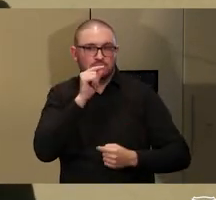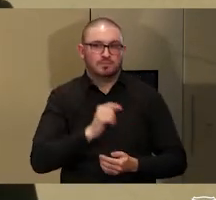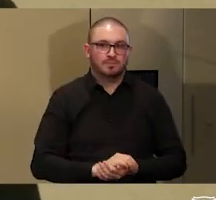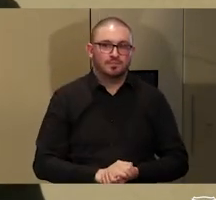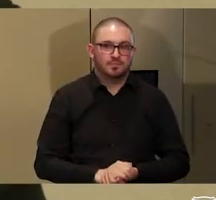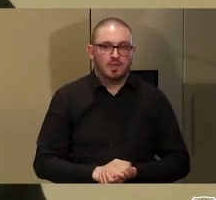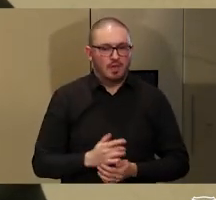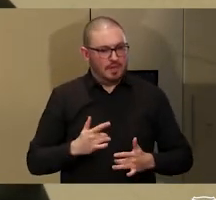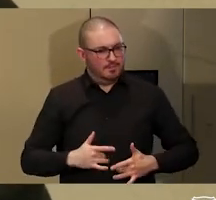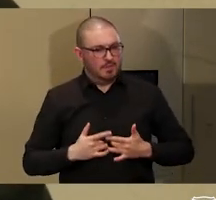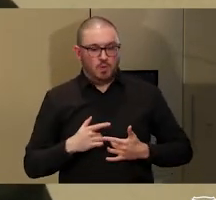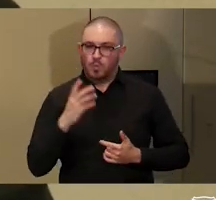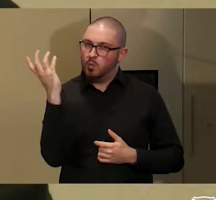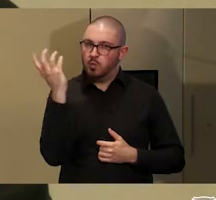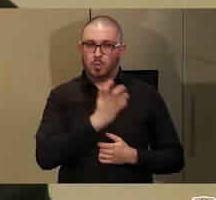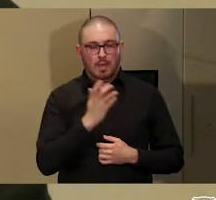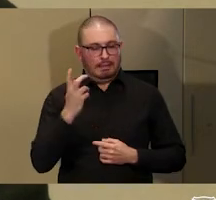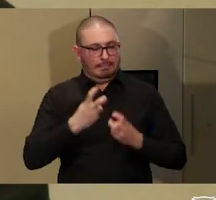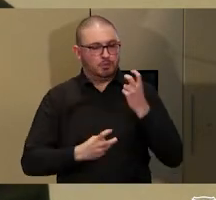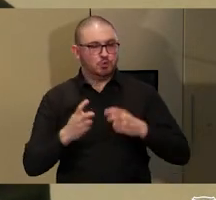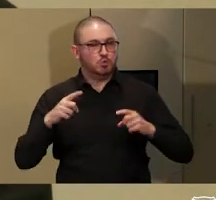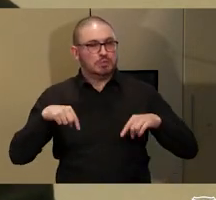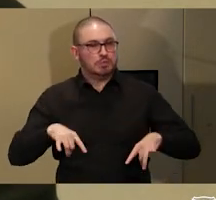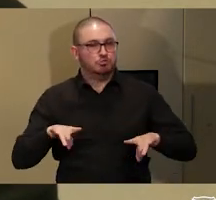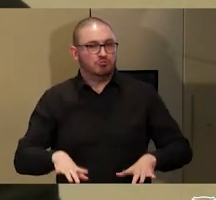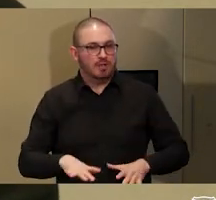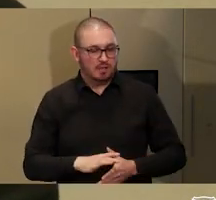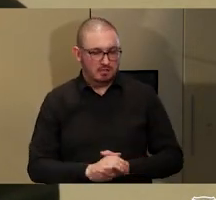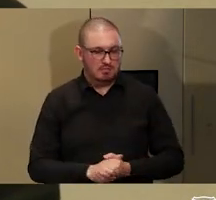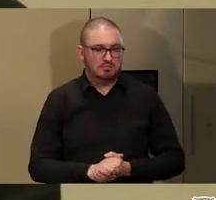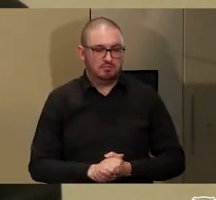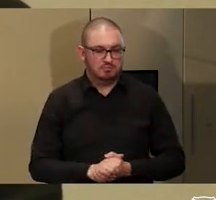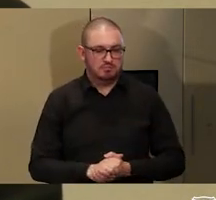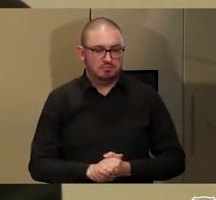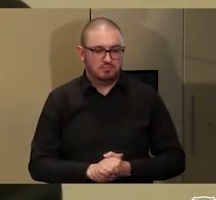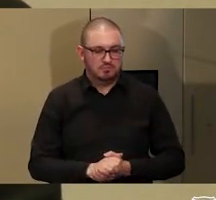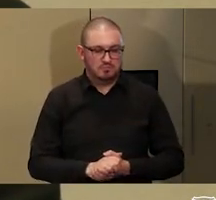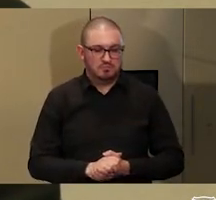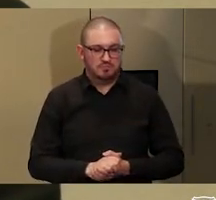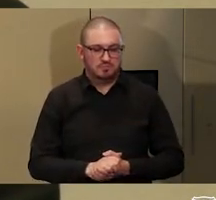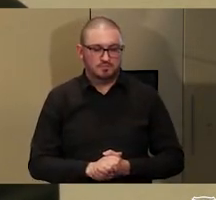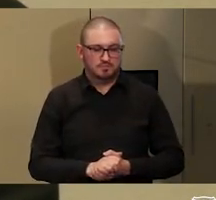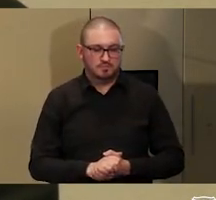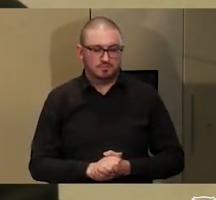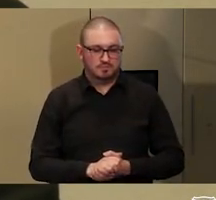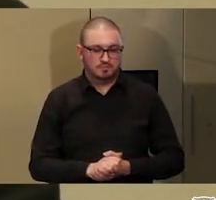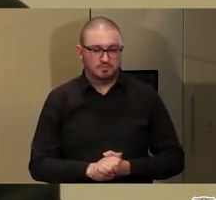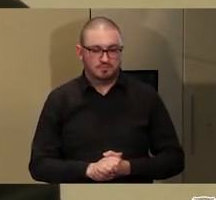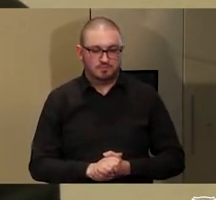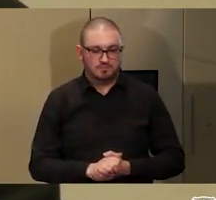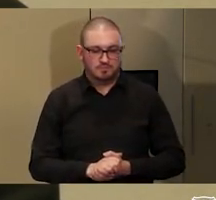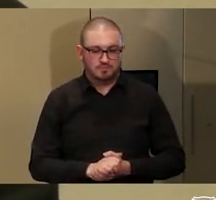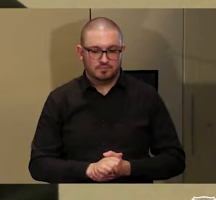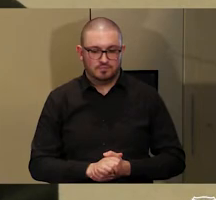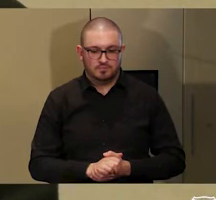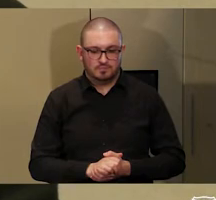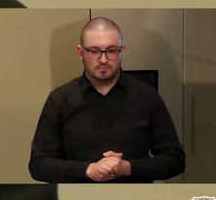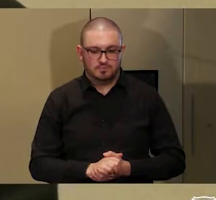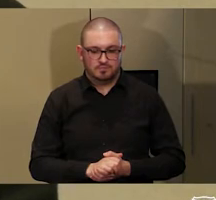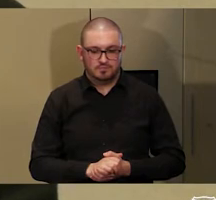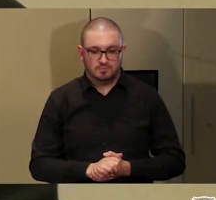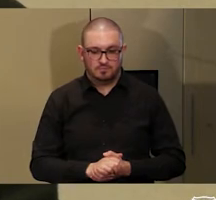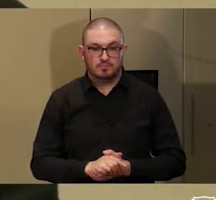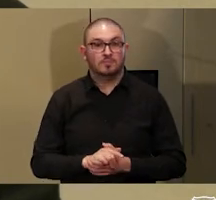a huge issue in Australia in terms of joining the dots between Indigenous